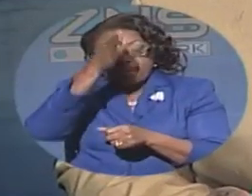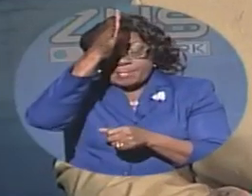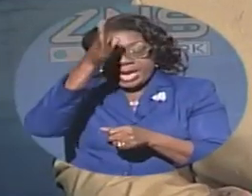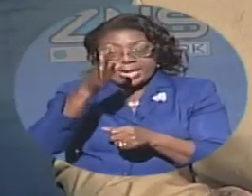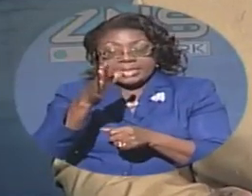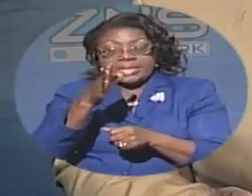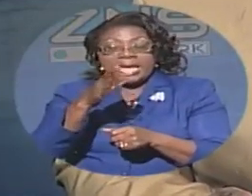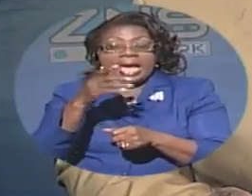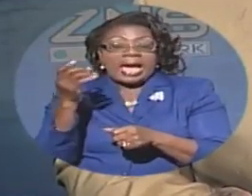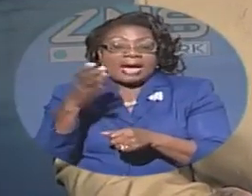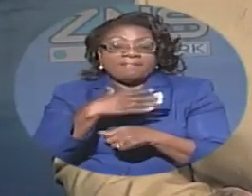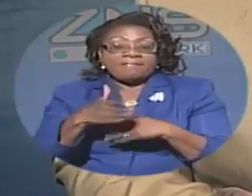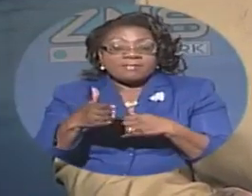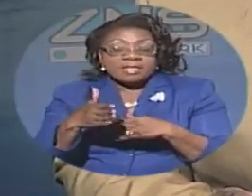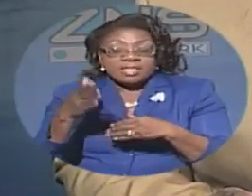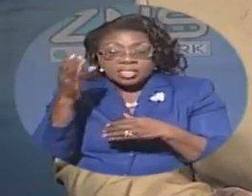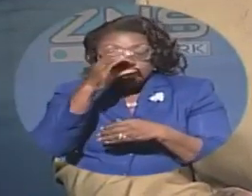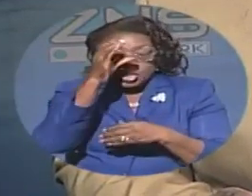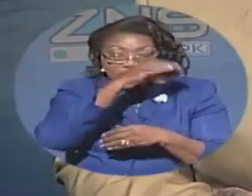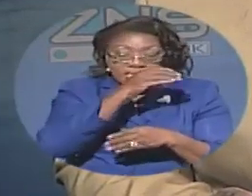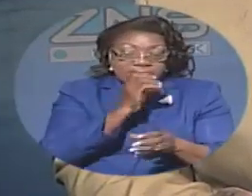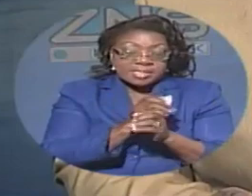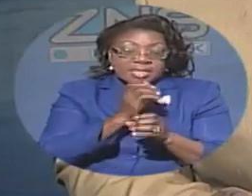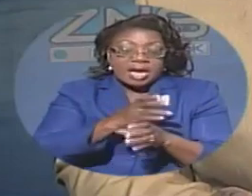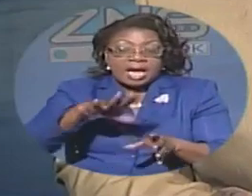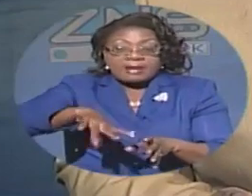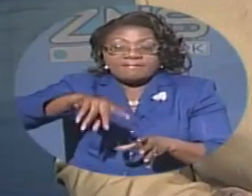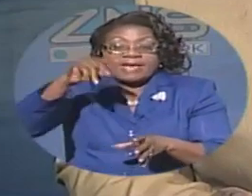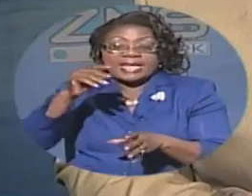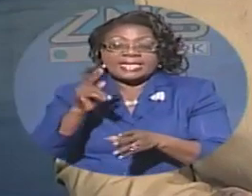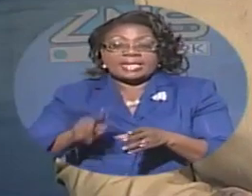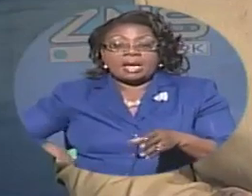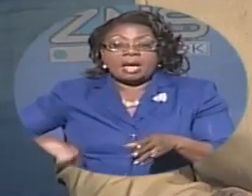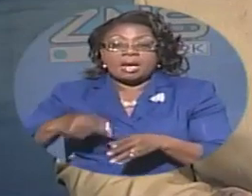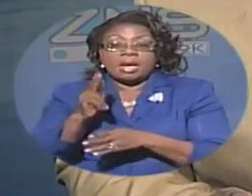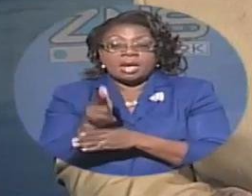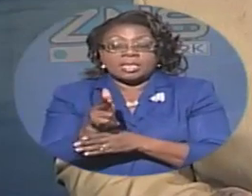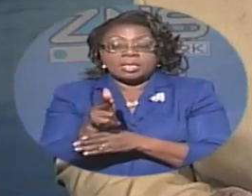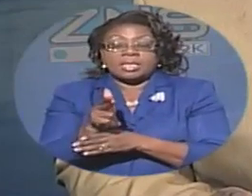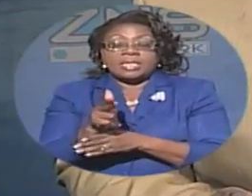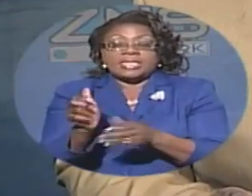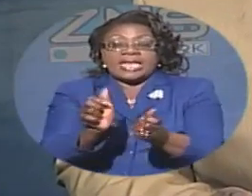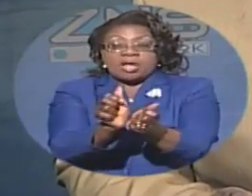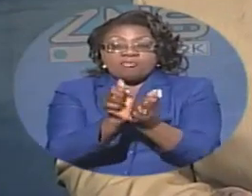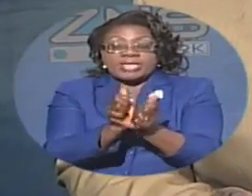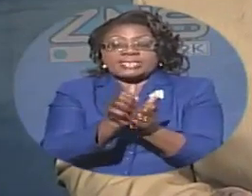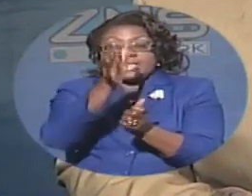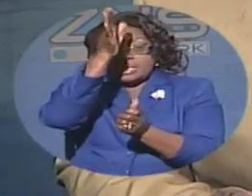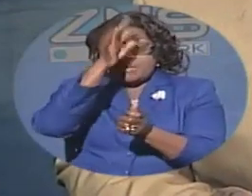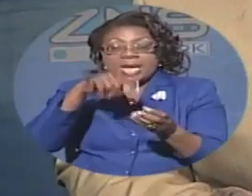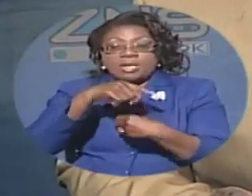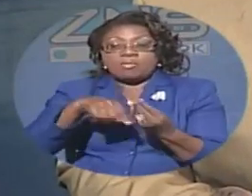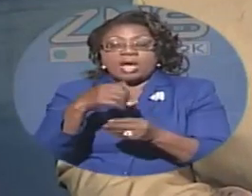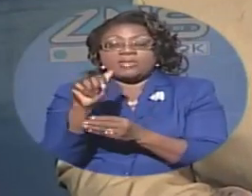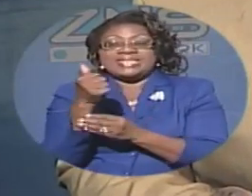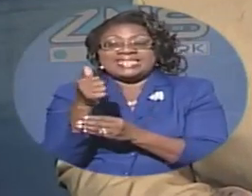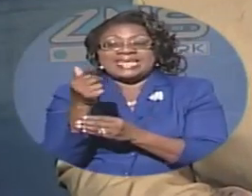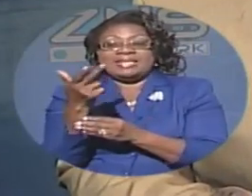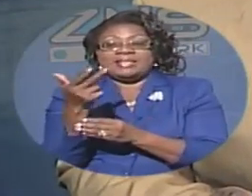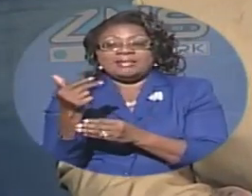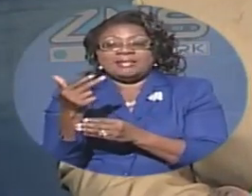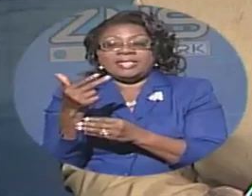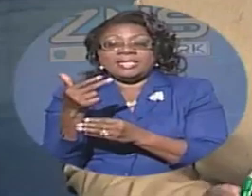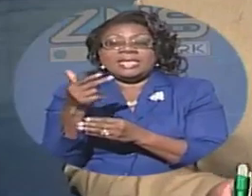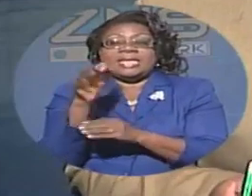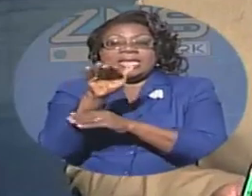2000 honda cord and discovered a handgun and ammunition now officers arrested the man around 10 30 pm on saturday at johnson road